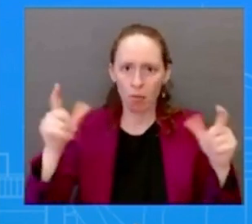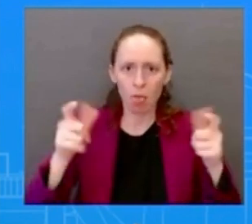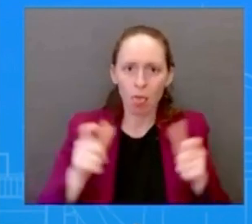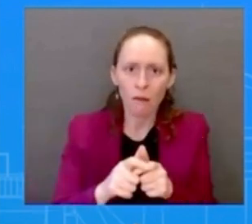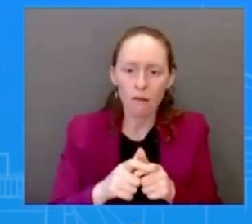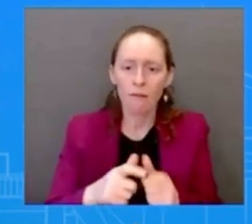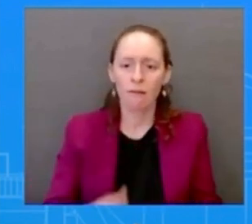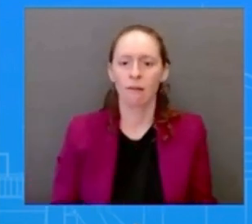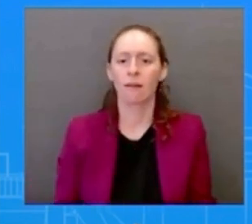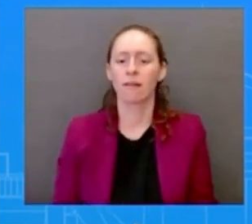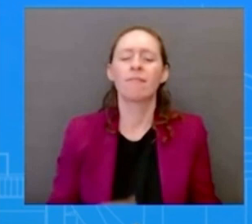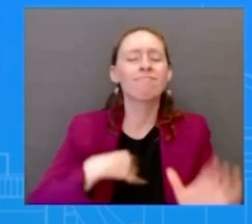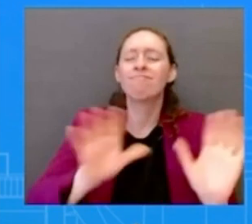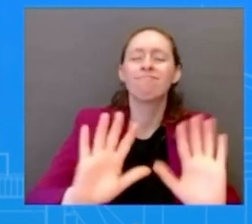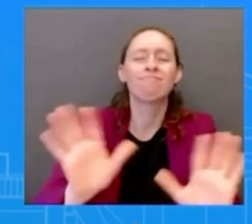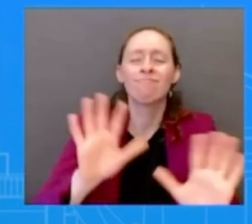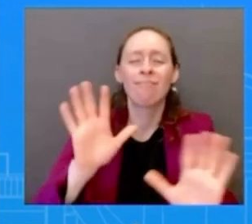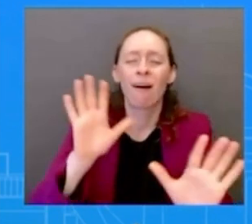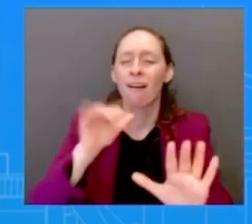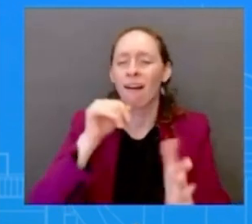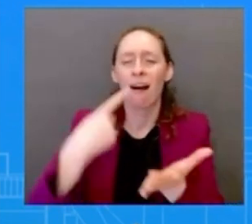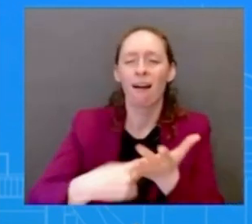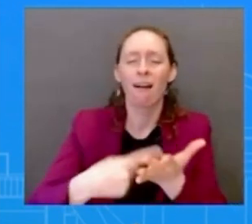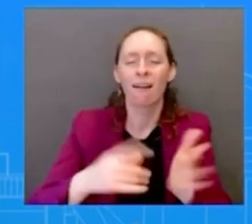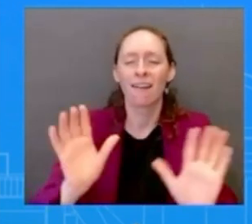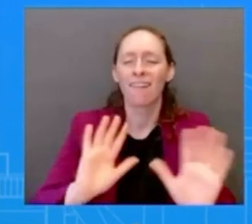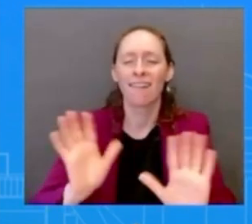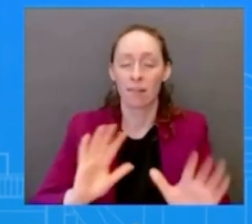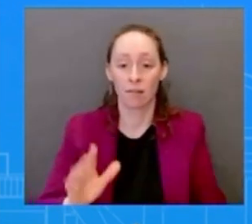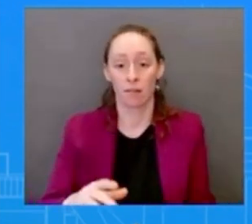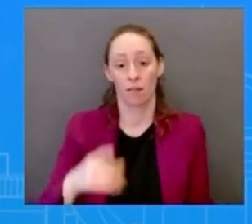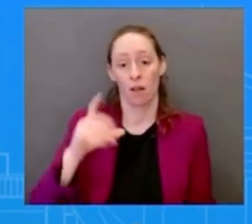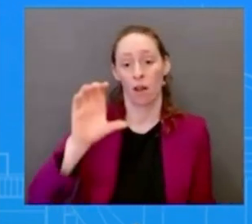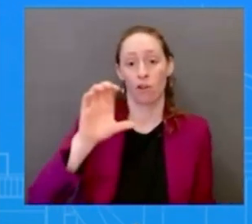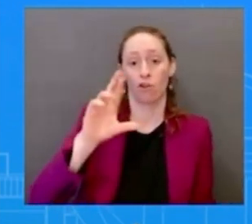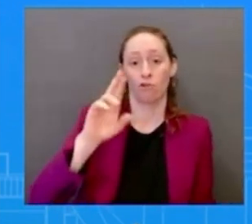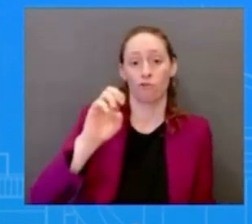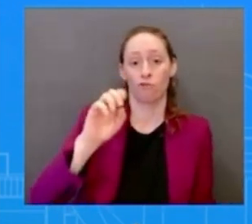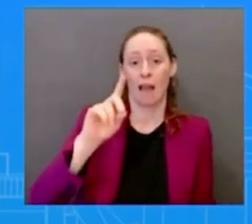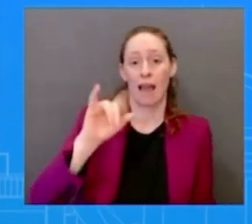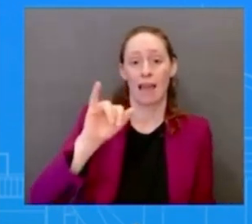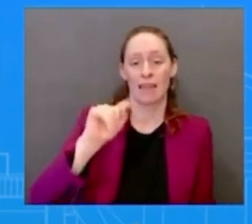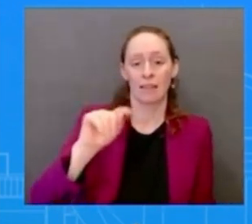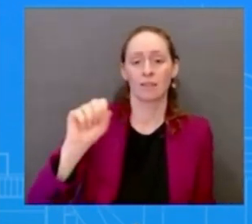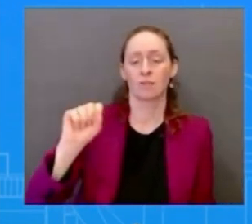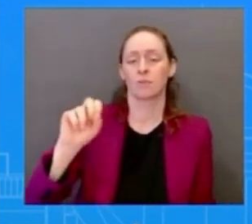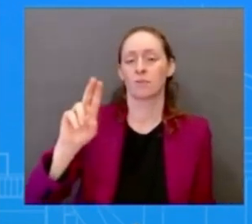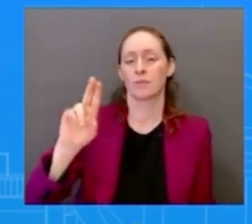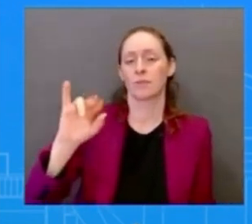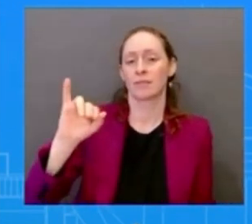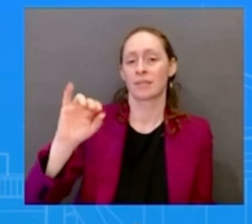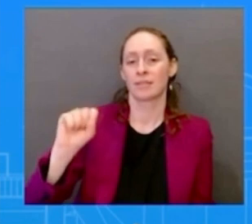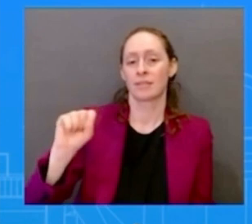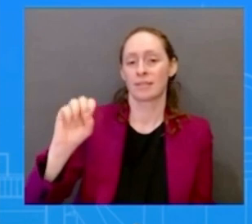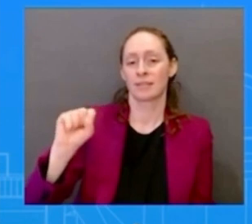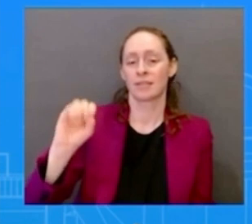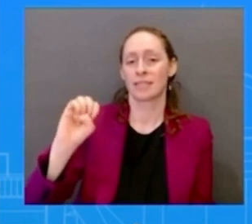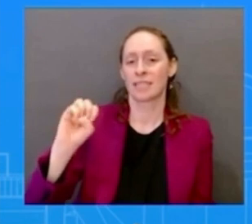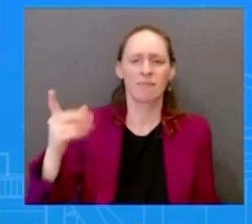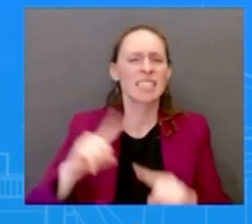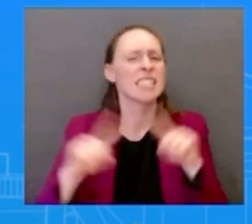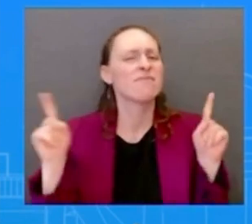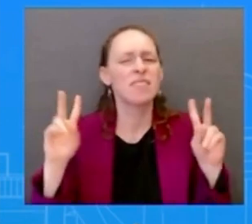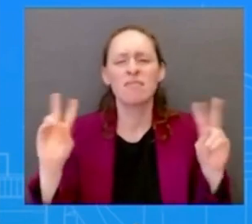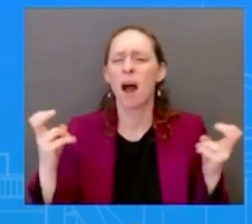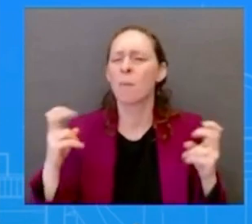seeing with the credit swiss is a distinct situation it is not it is not uh it does not speak to the current economics uh economic